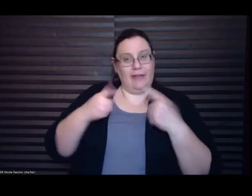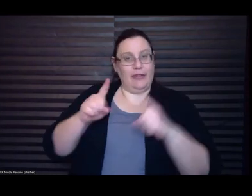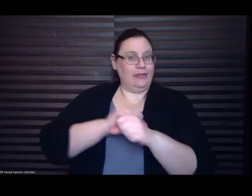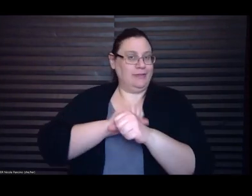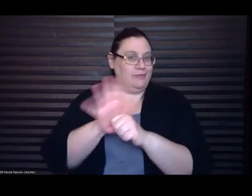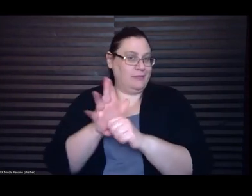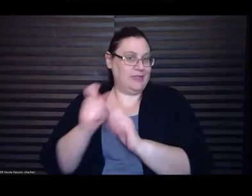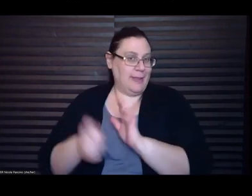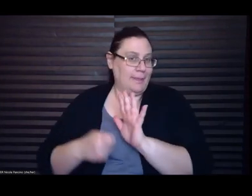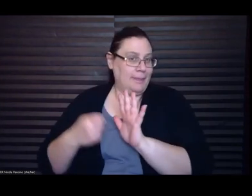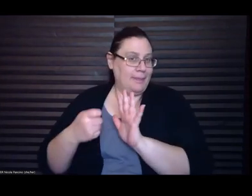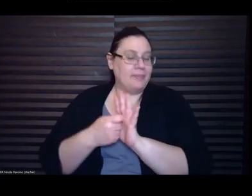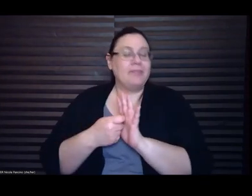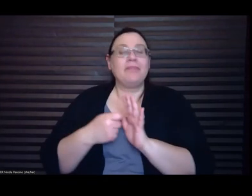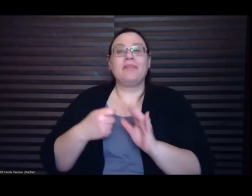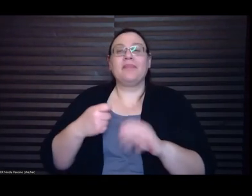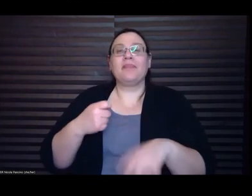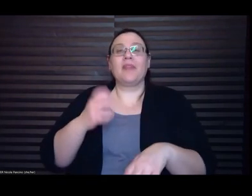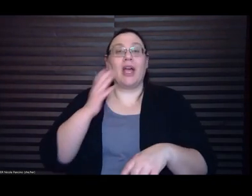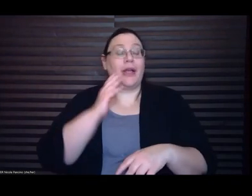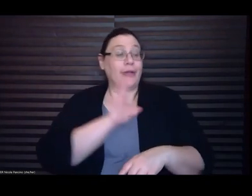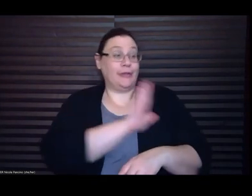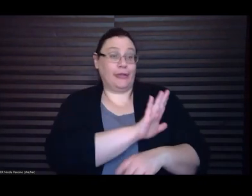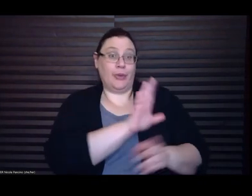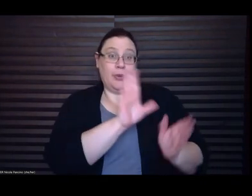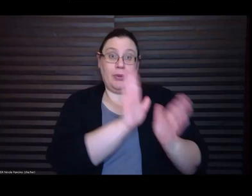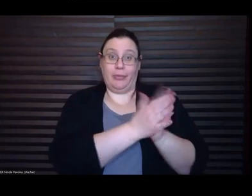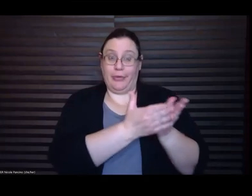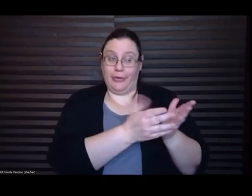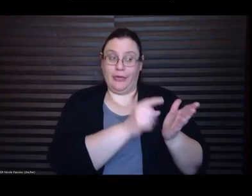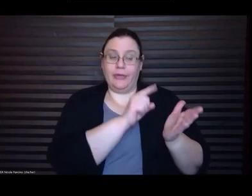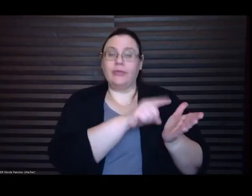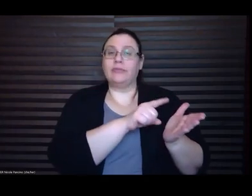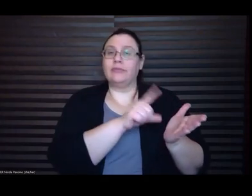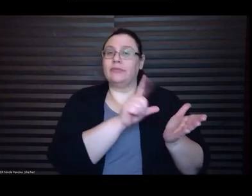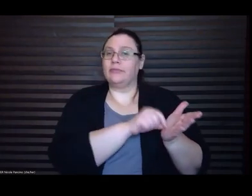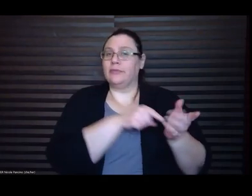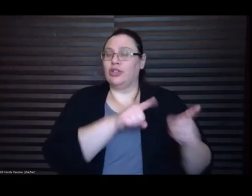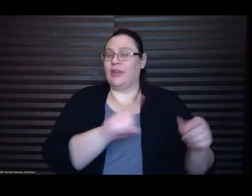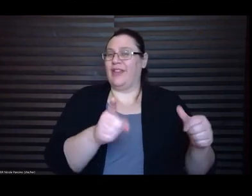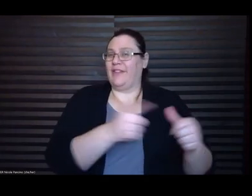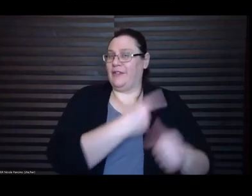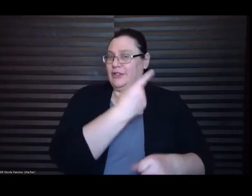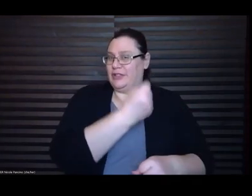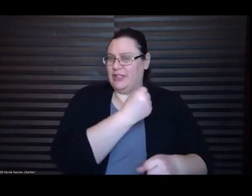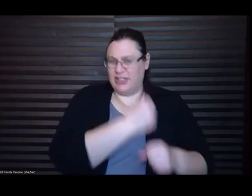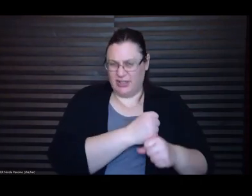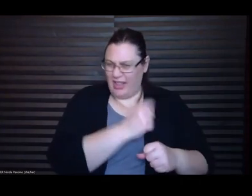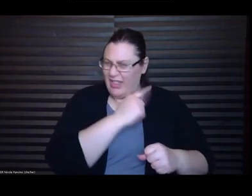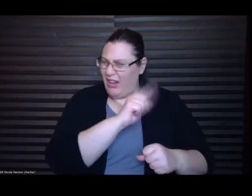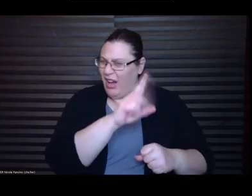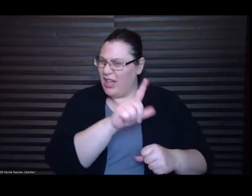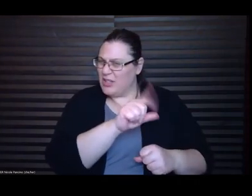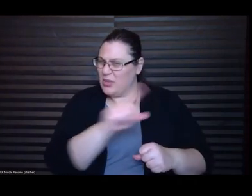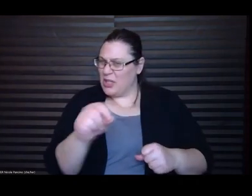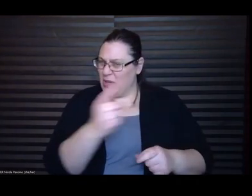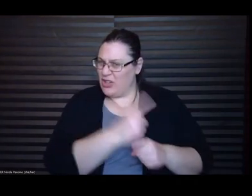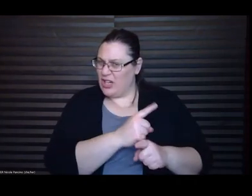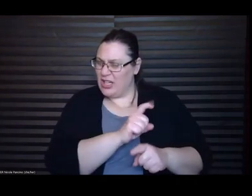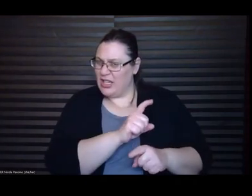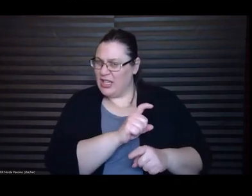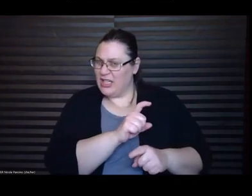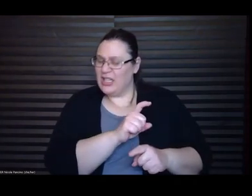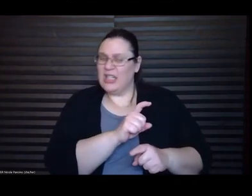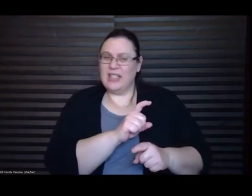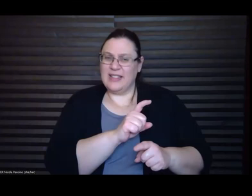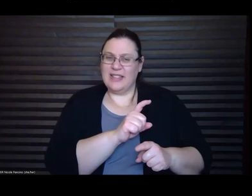during the first year of it was it August 2020 um I remember seeing it I think in March that year in